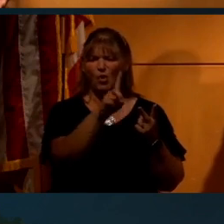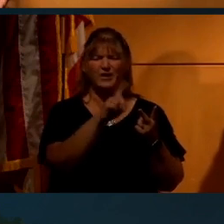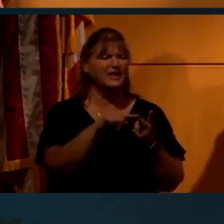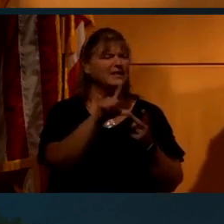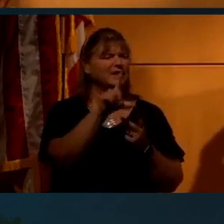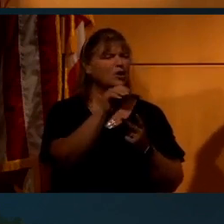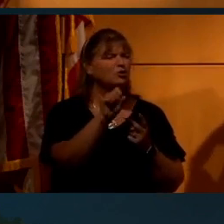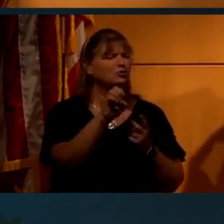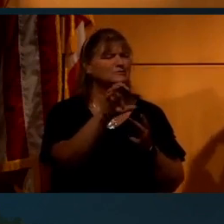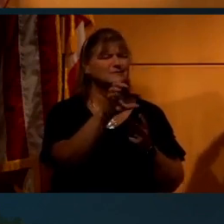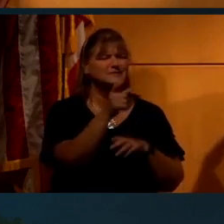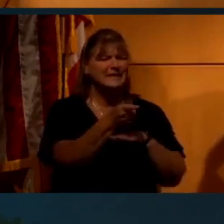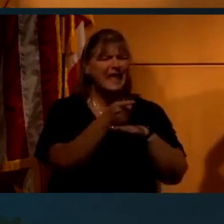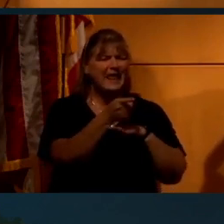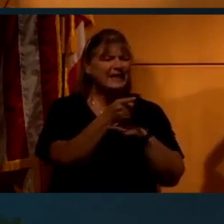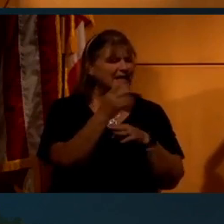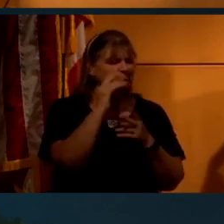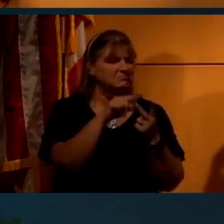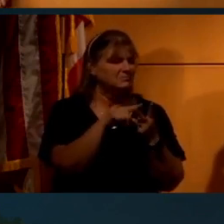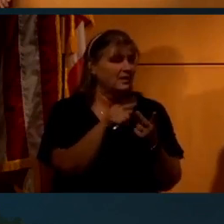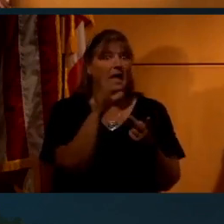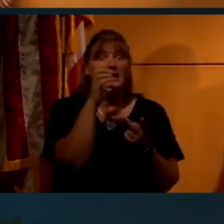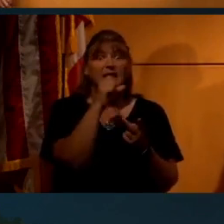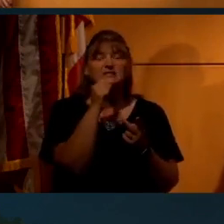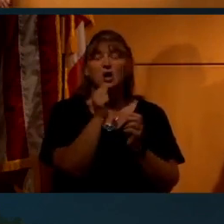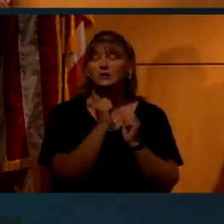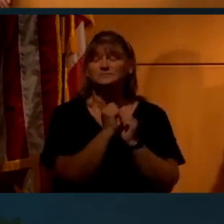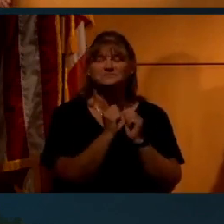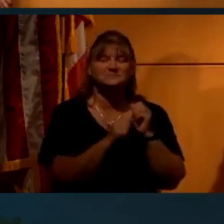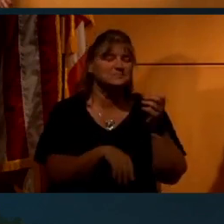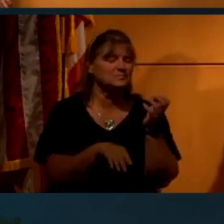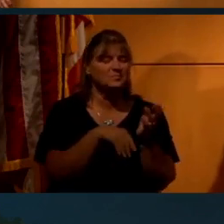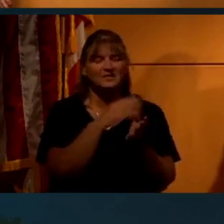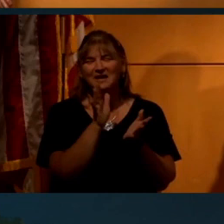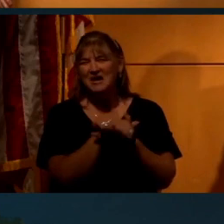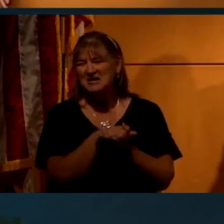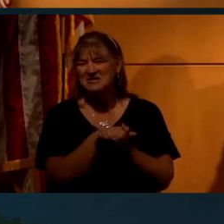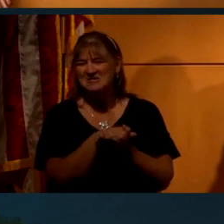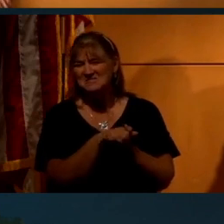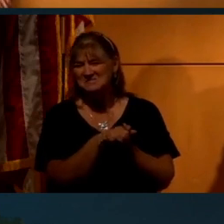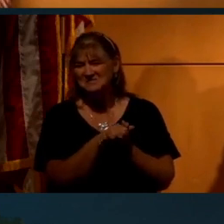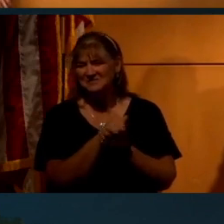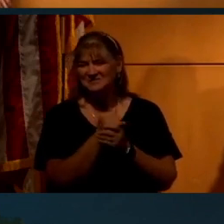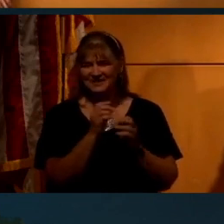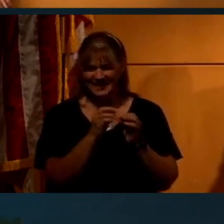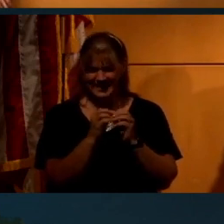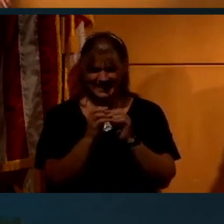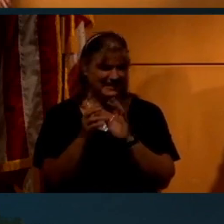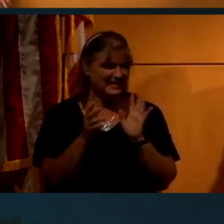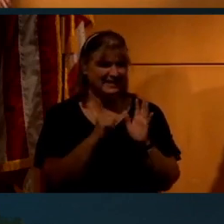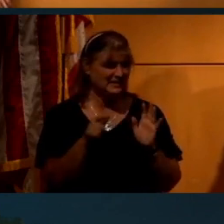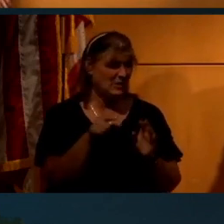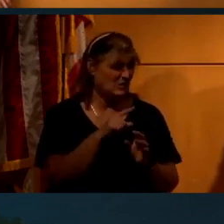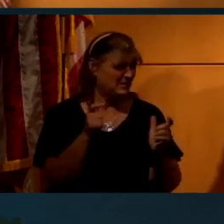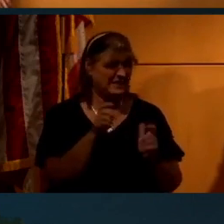Cannon, if you've ever seen that. Apparently not. Okay. Not big Dan Aykroyd fans here.